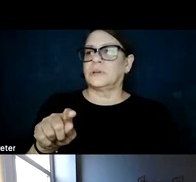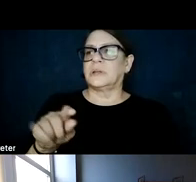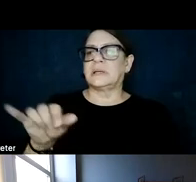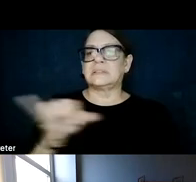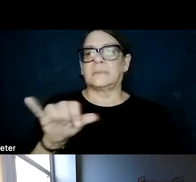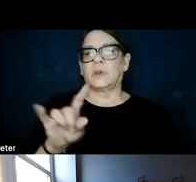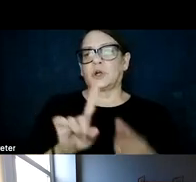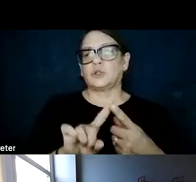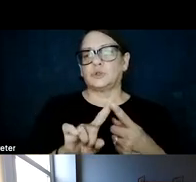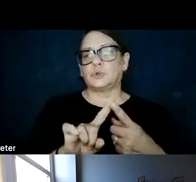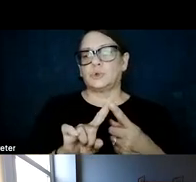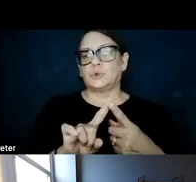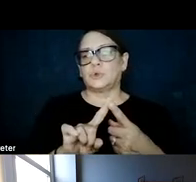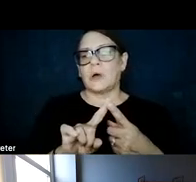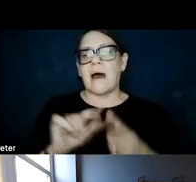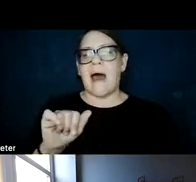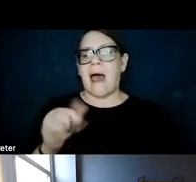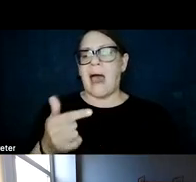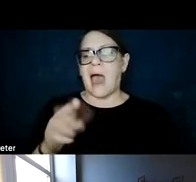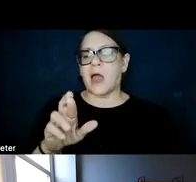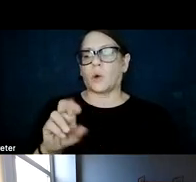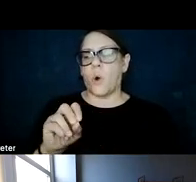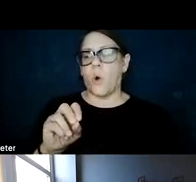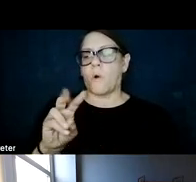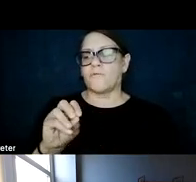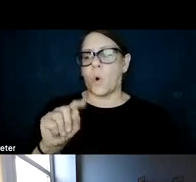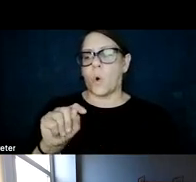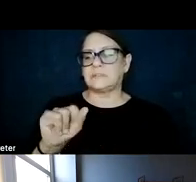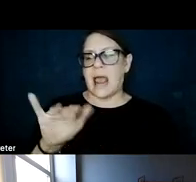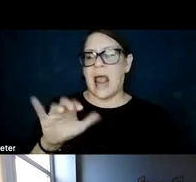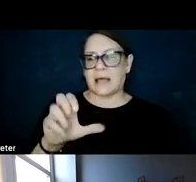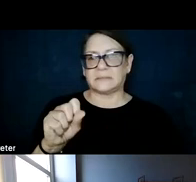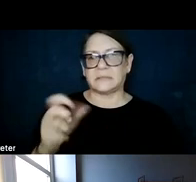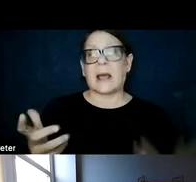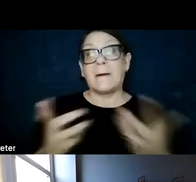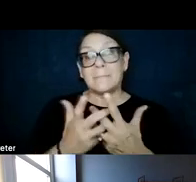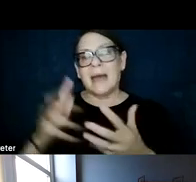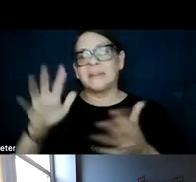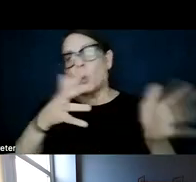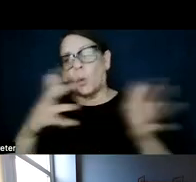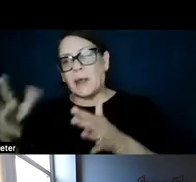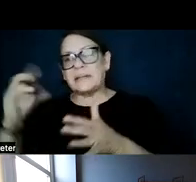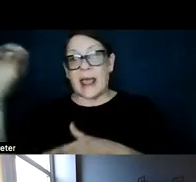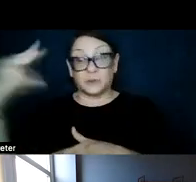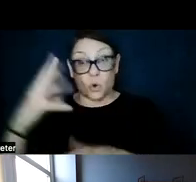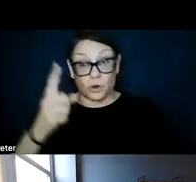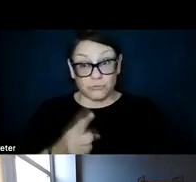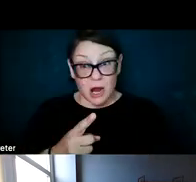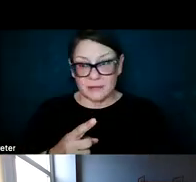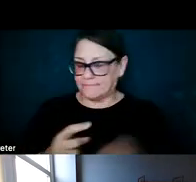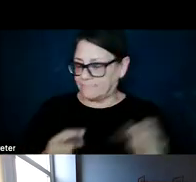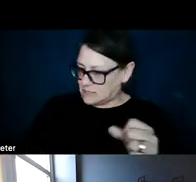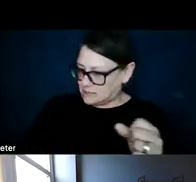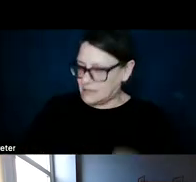to agrovoltaics, which, as you explained, combine wind and solar, correct? Yes.